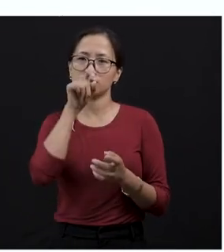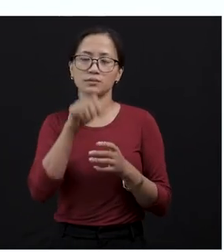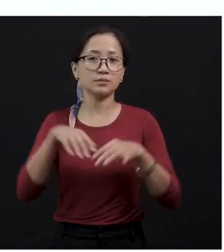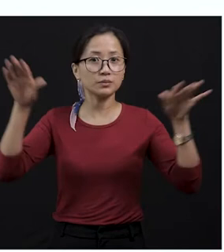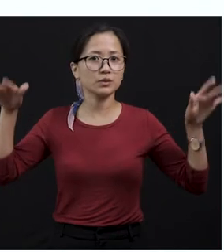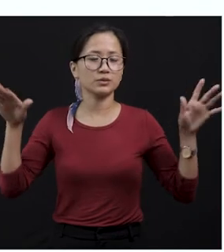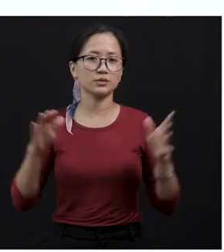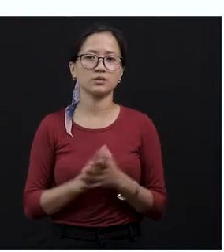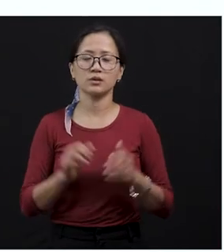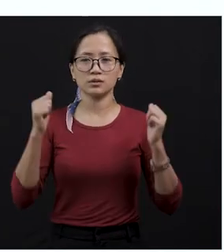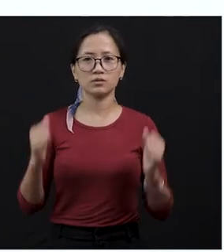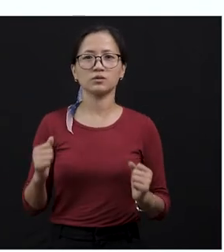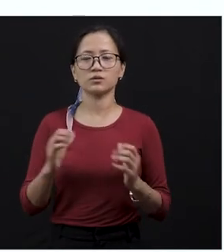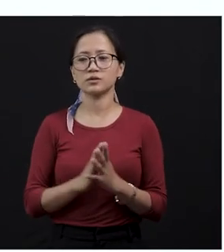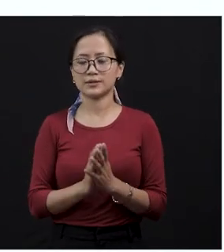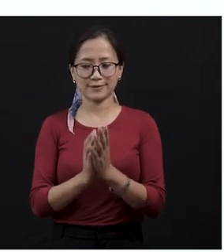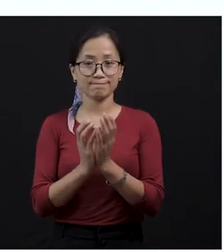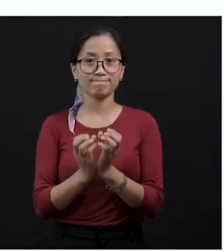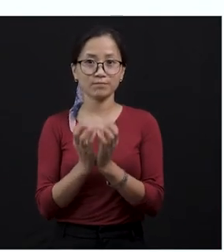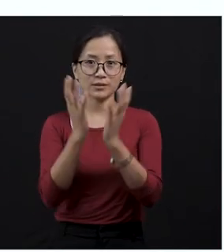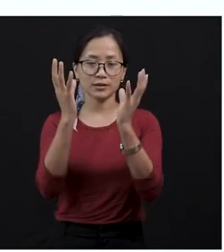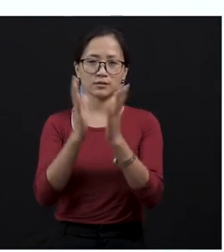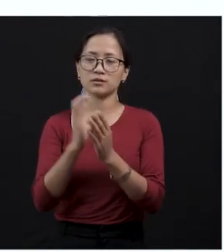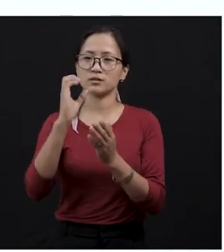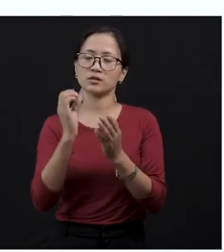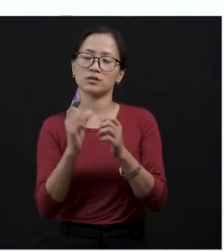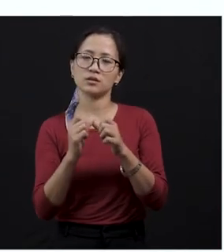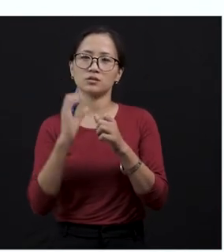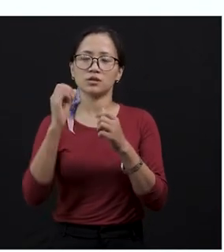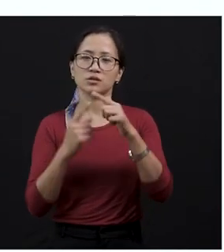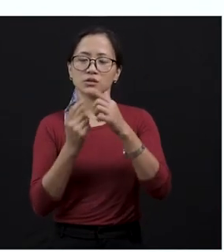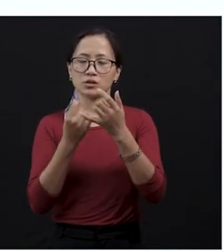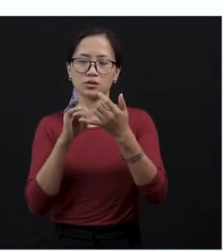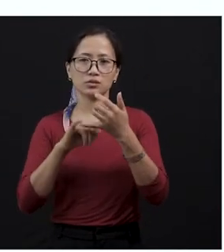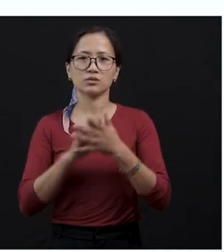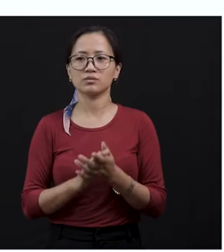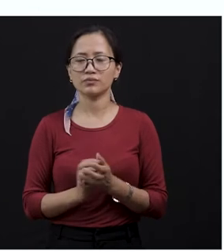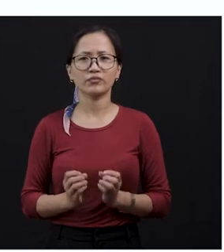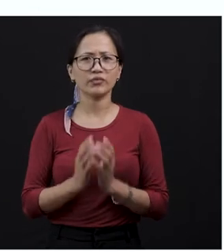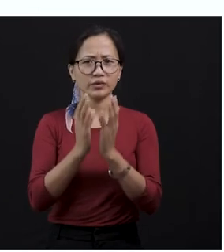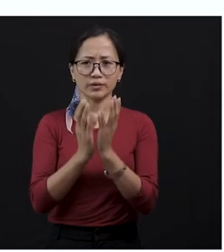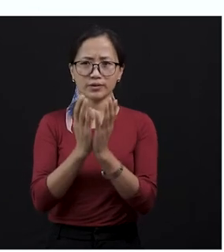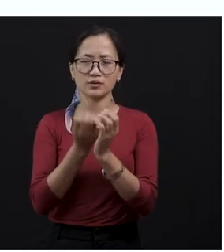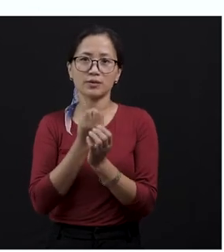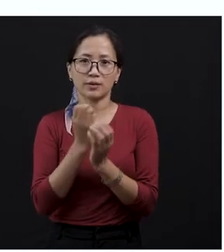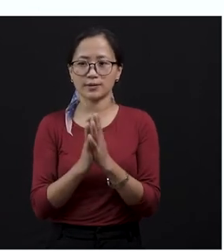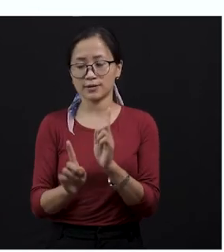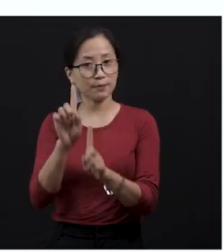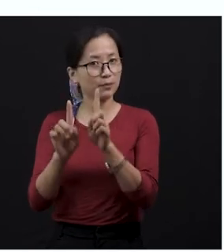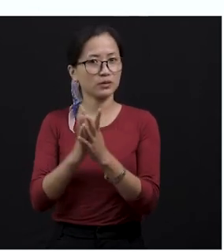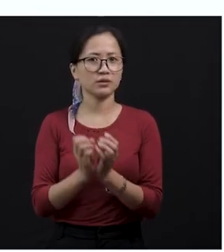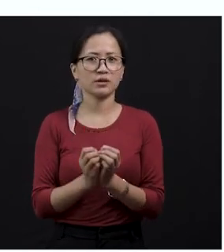came and sat on the cactus bush. You know what a cactus, right? Cactus are plants that have spines and thorns. Some